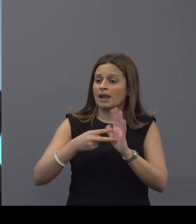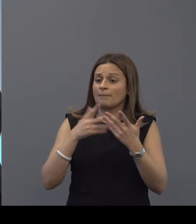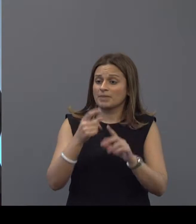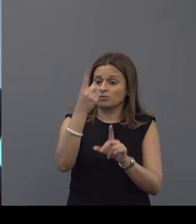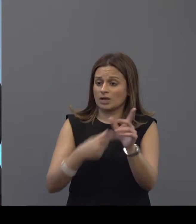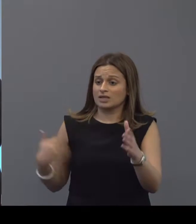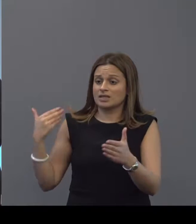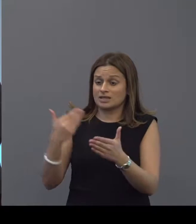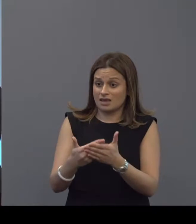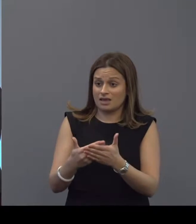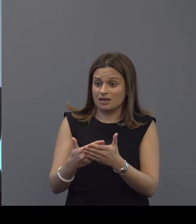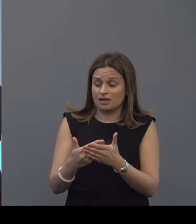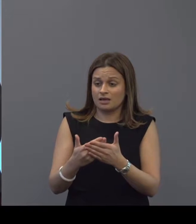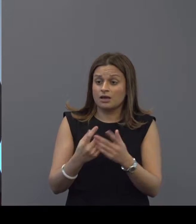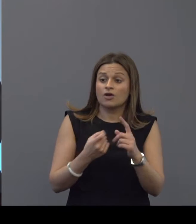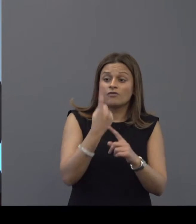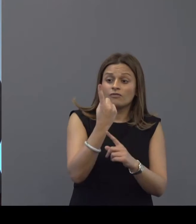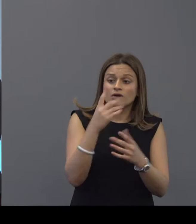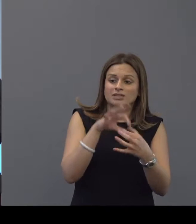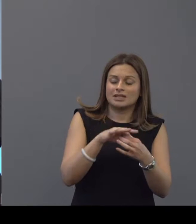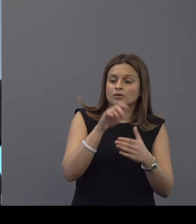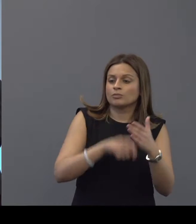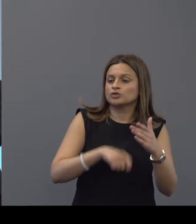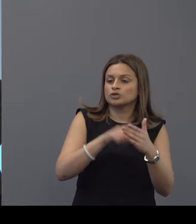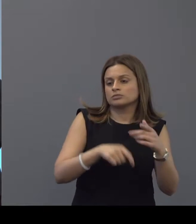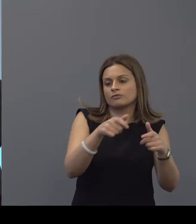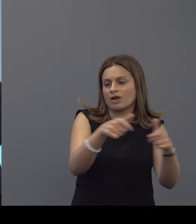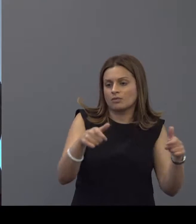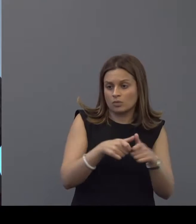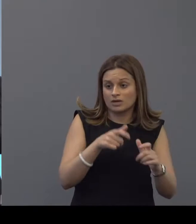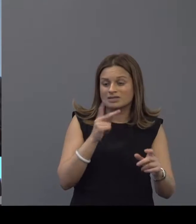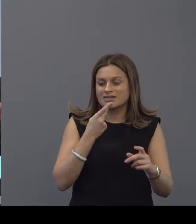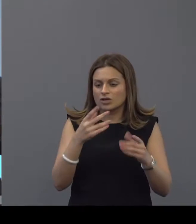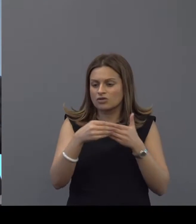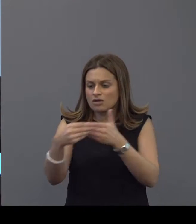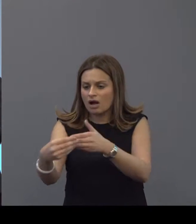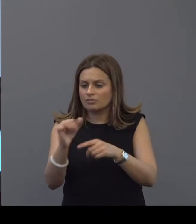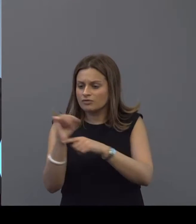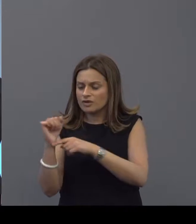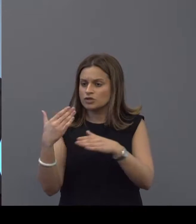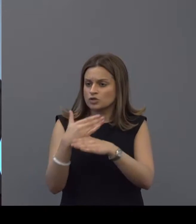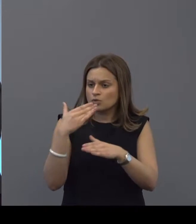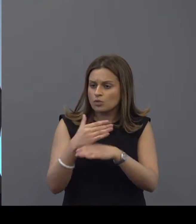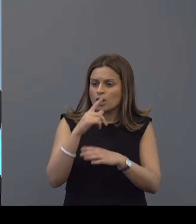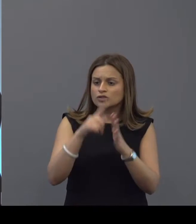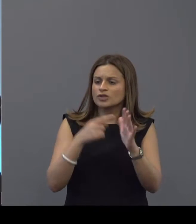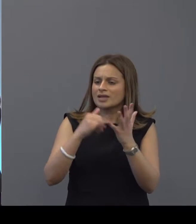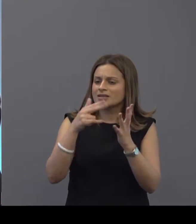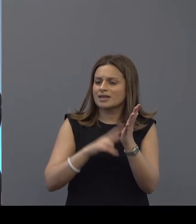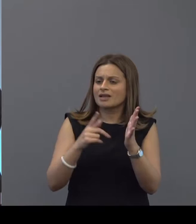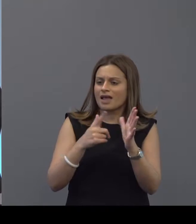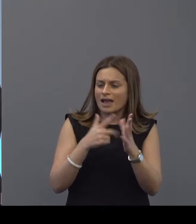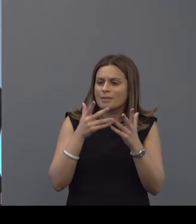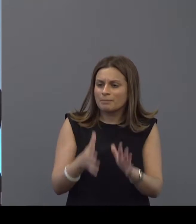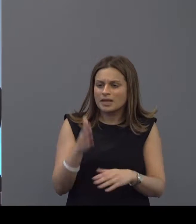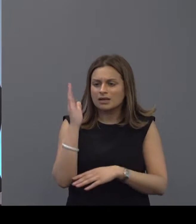year that has started to deliver firstly on our commissioning framework and secondly with the guides the prevention work the jsna that you heard from